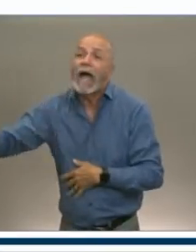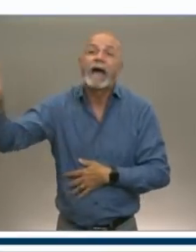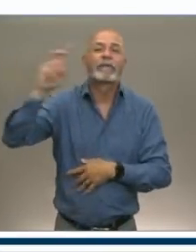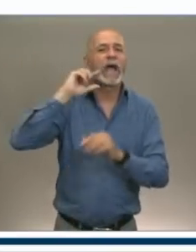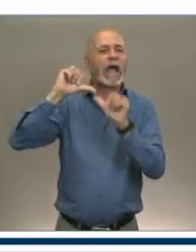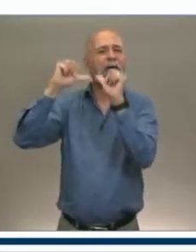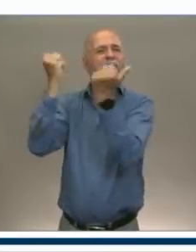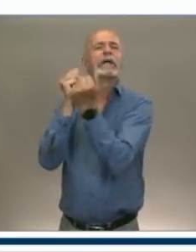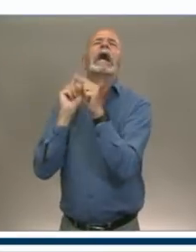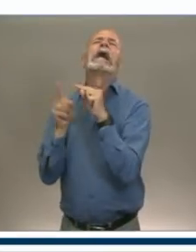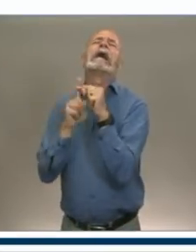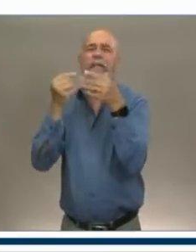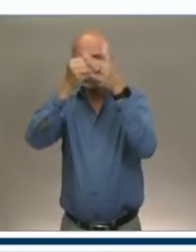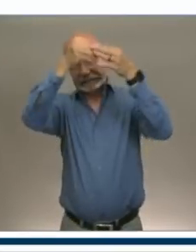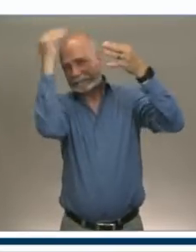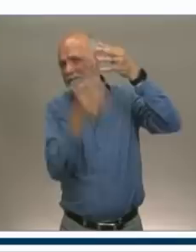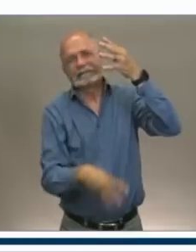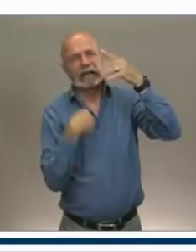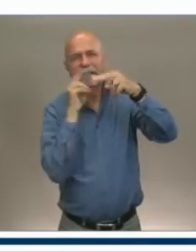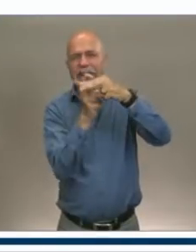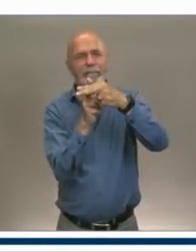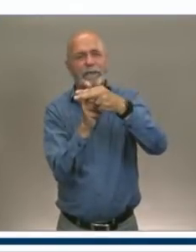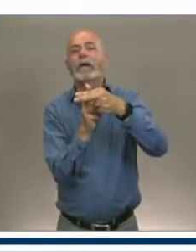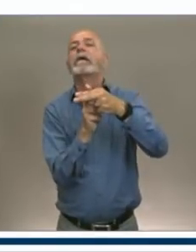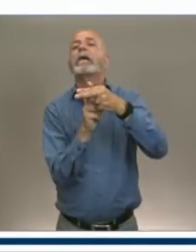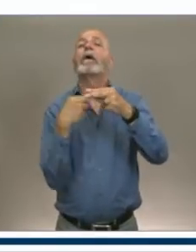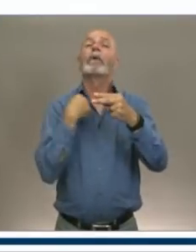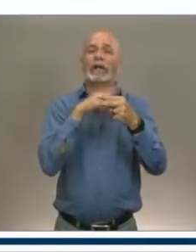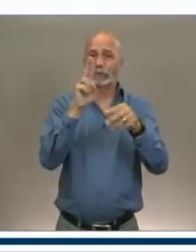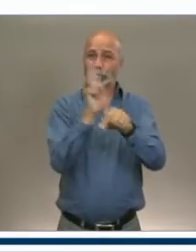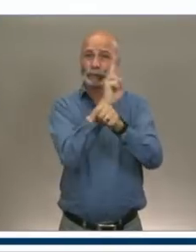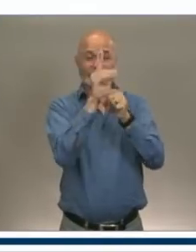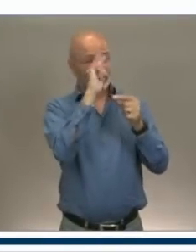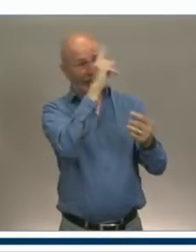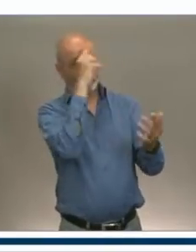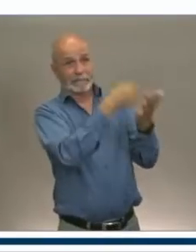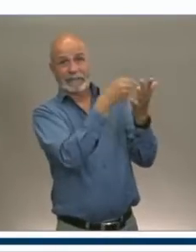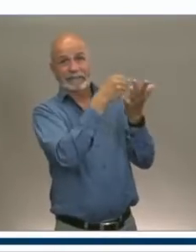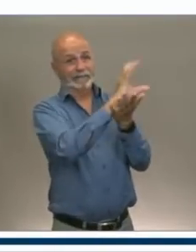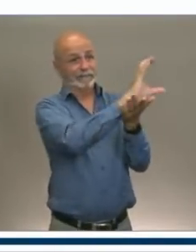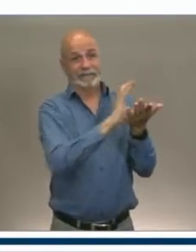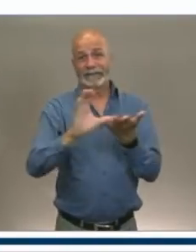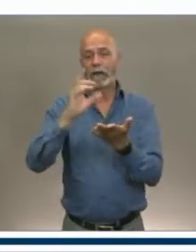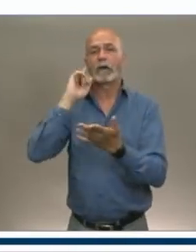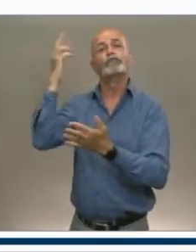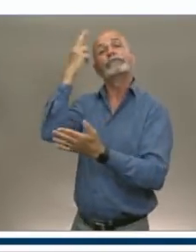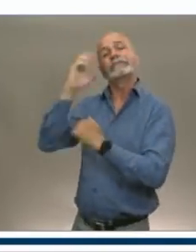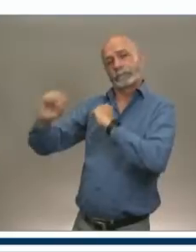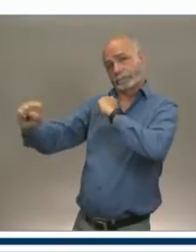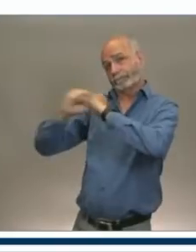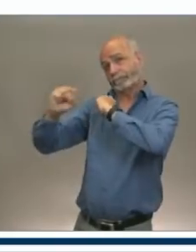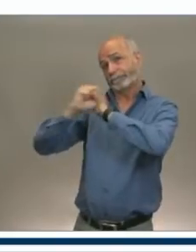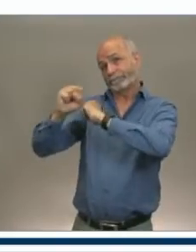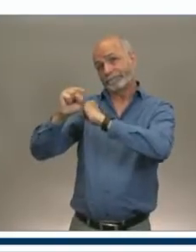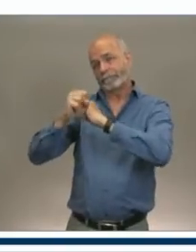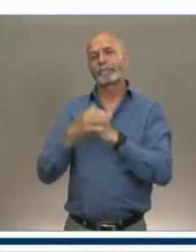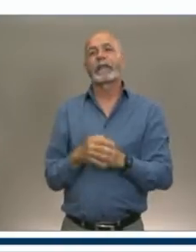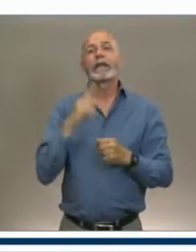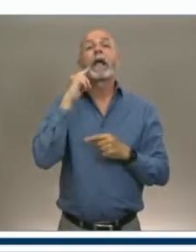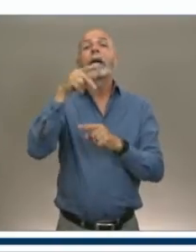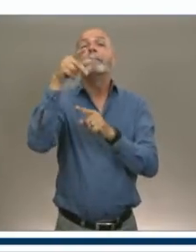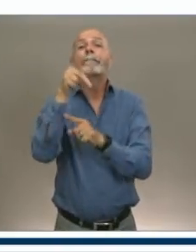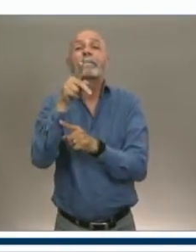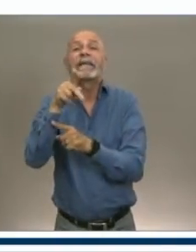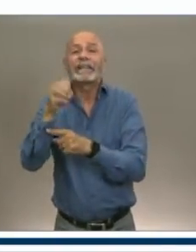This grant can be used for advertising or other restart expenses such as PPE and cleaning supply. We